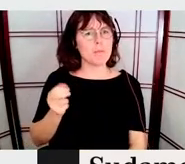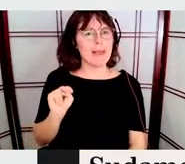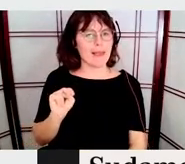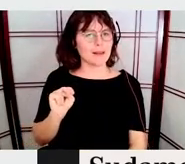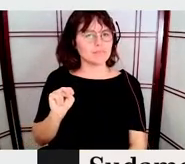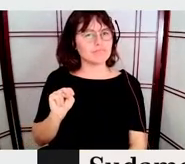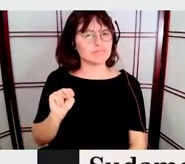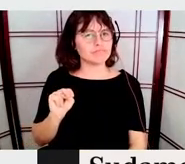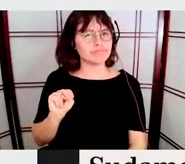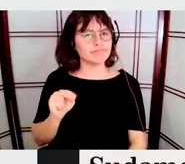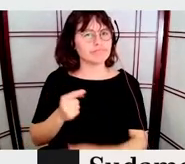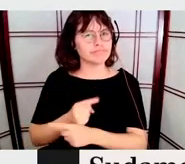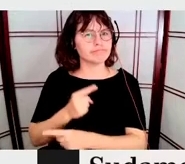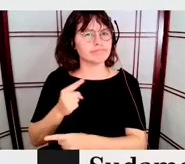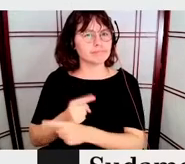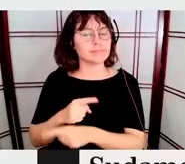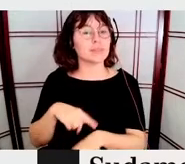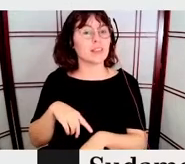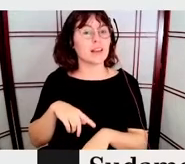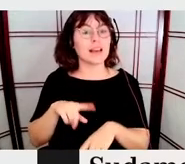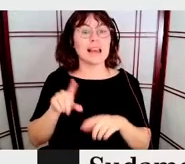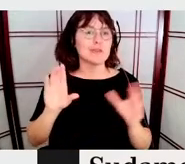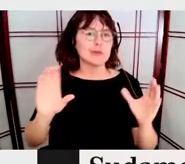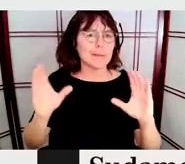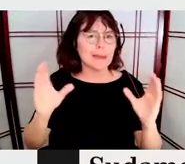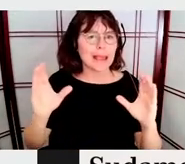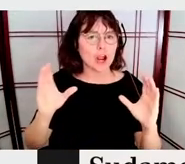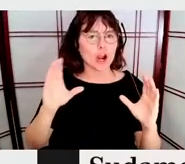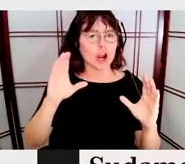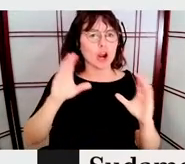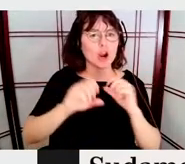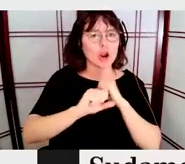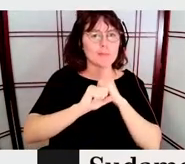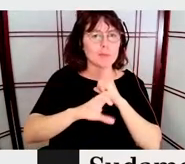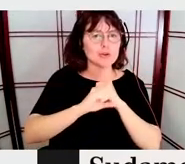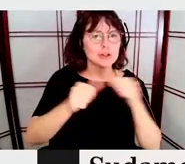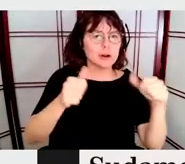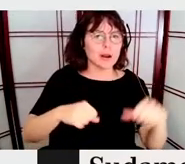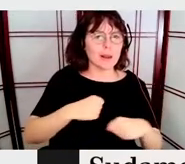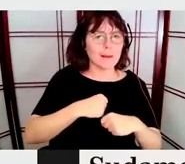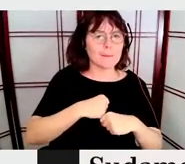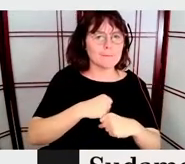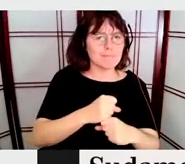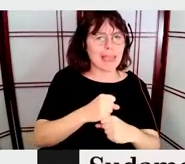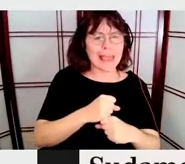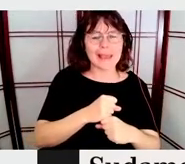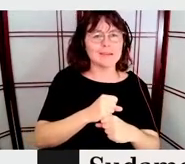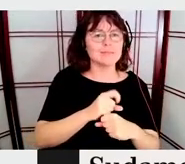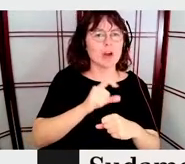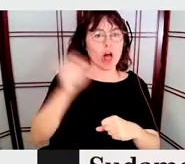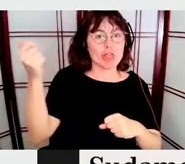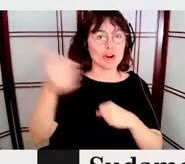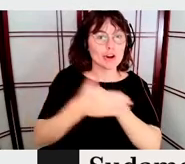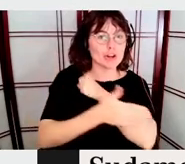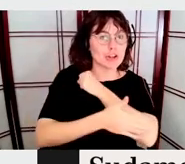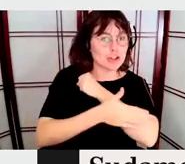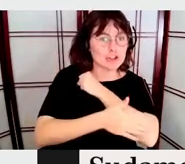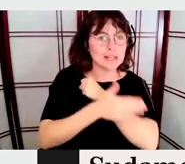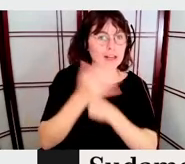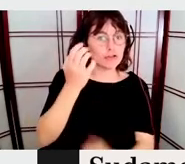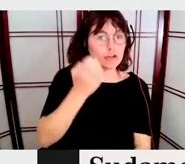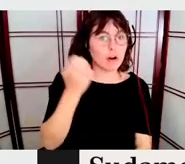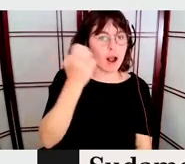compare with what was done in Switzerland back in the day, it has nothing to do. It's just different style and design is